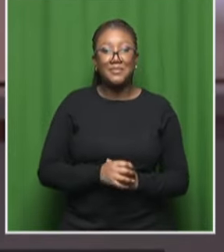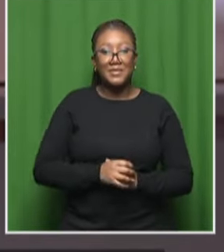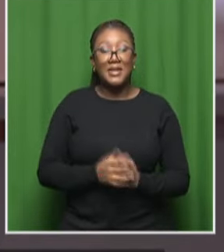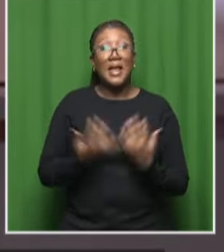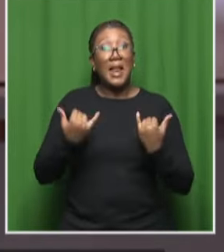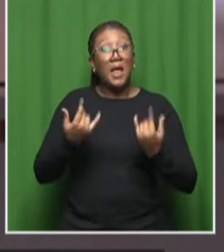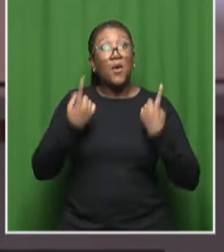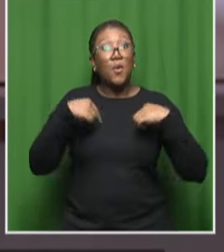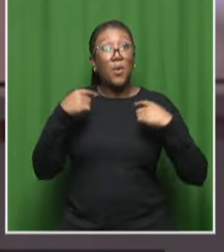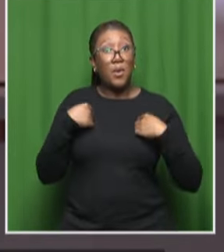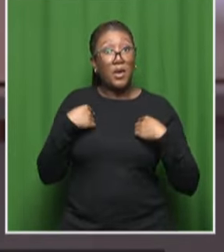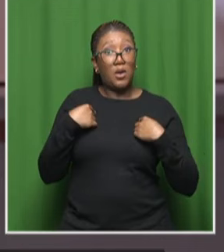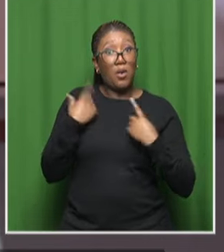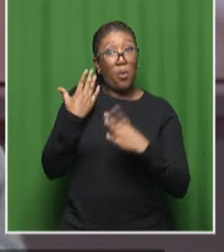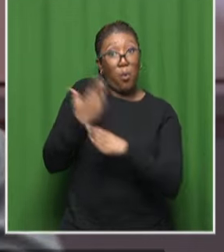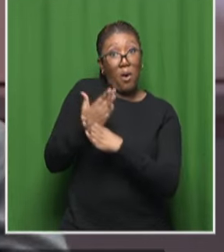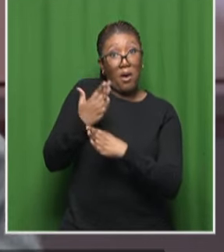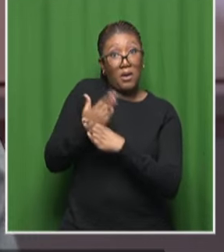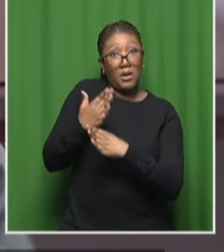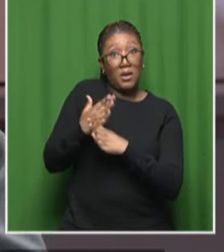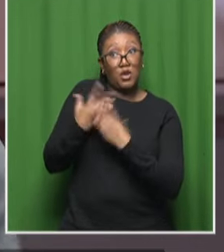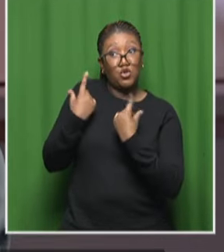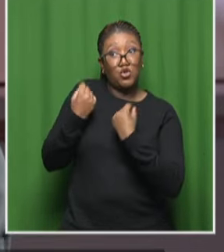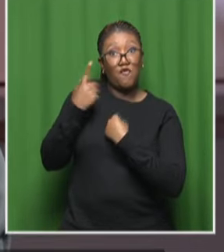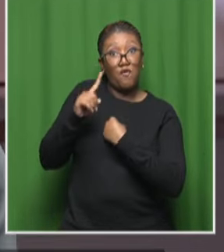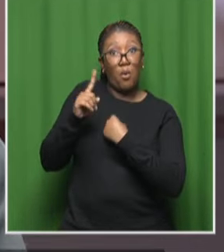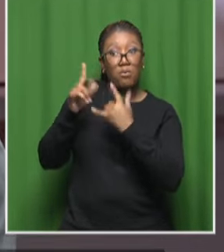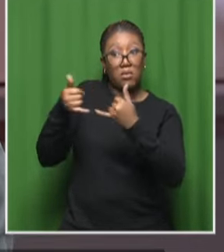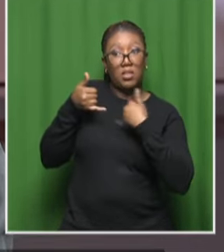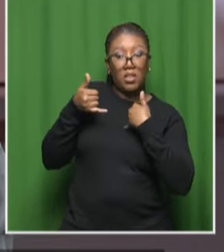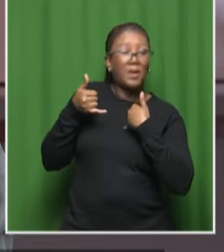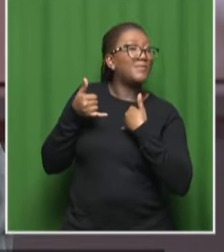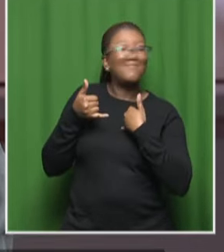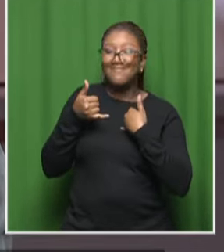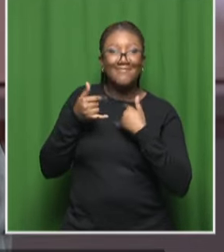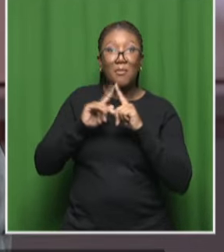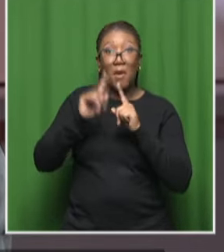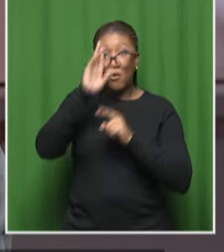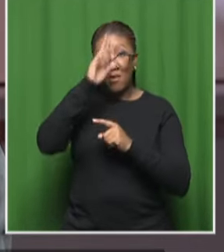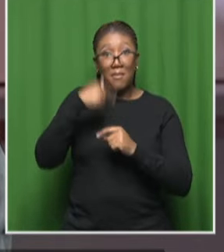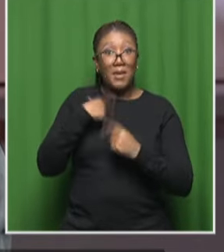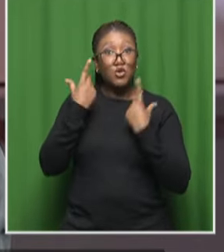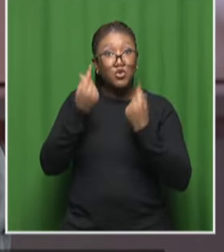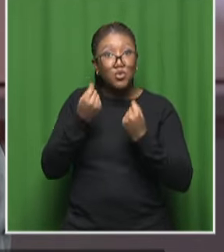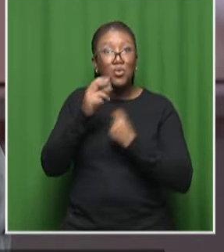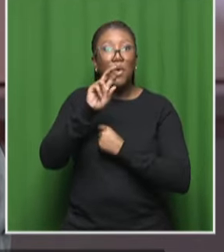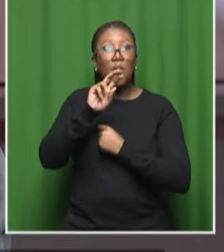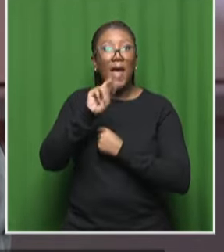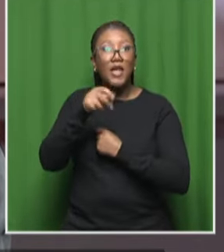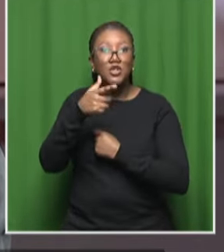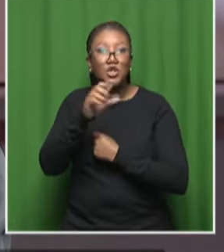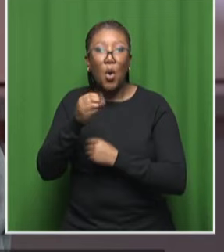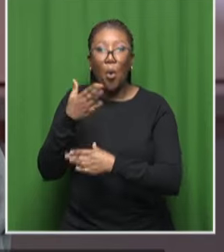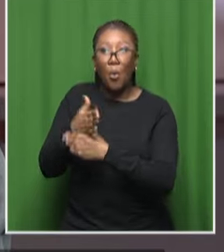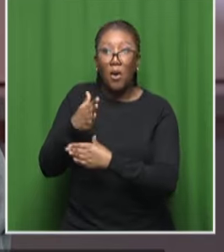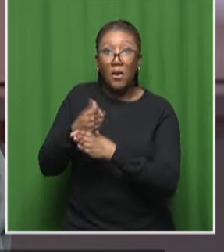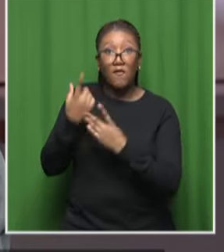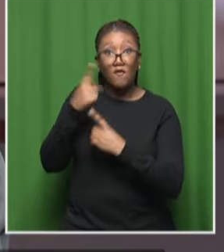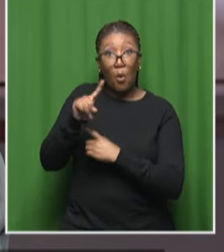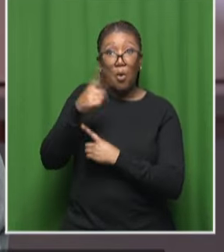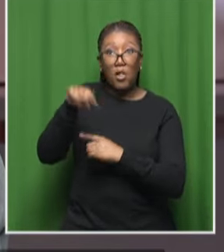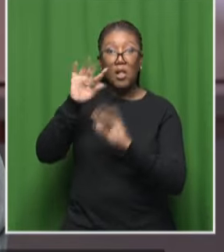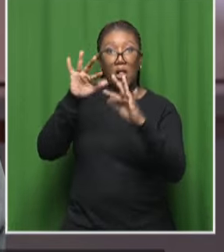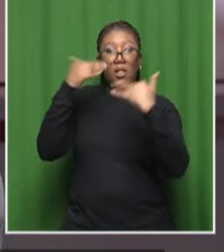you know when you do non-government work and that kind of thing you don't really do it for for